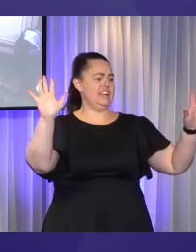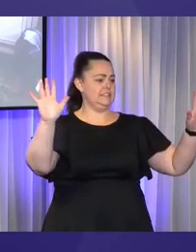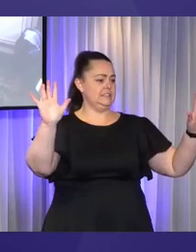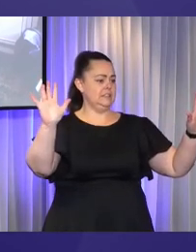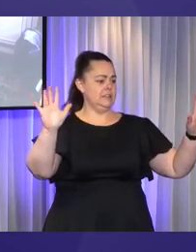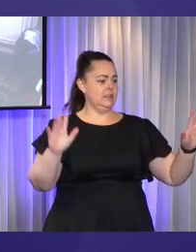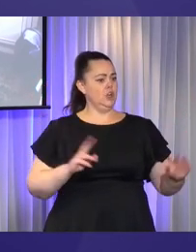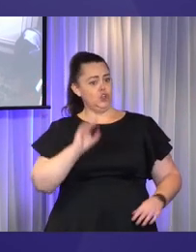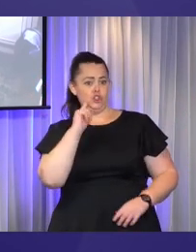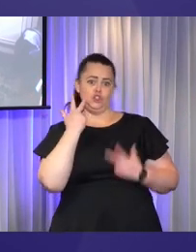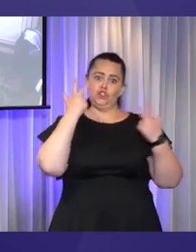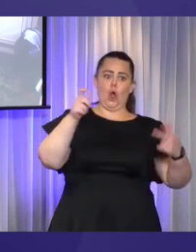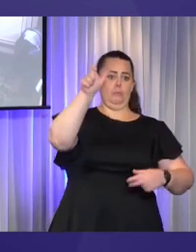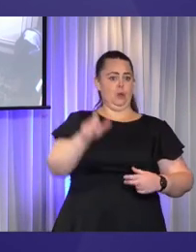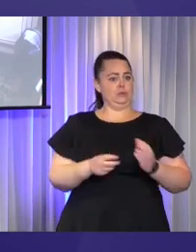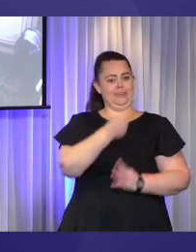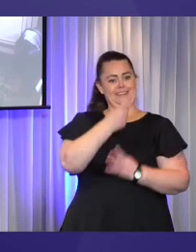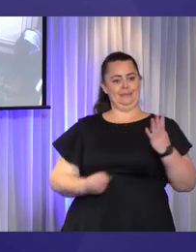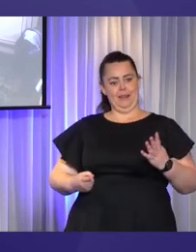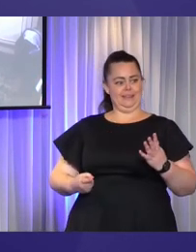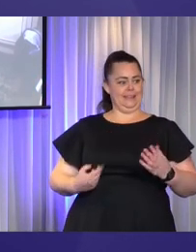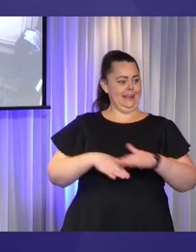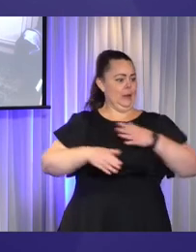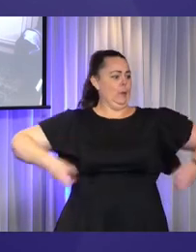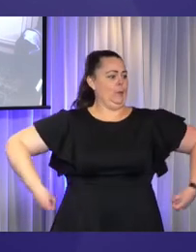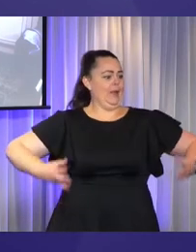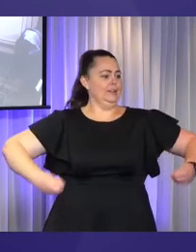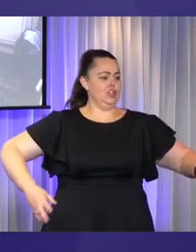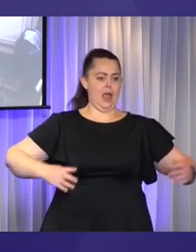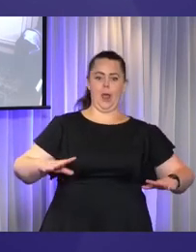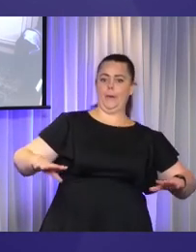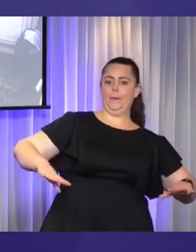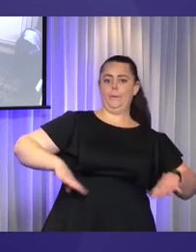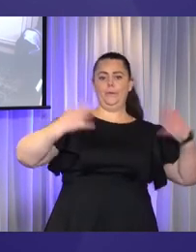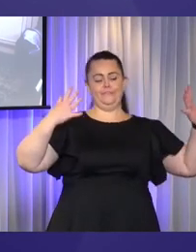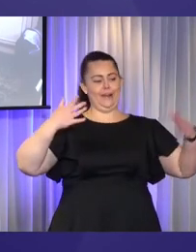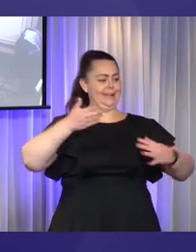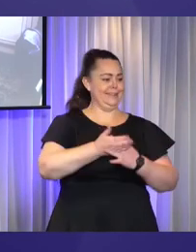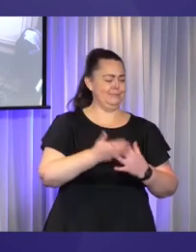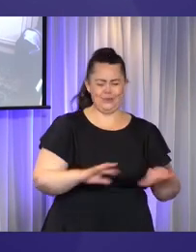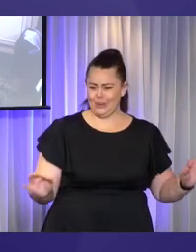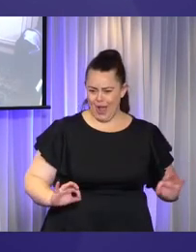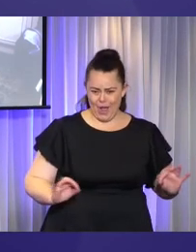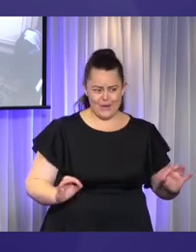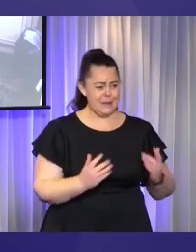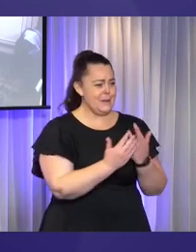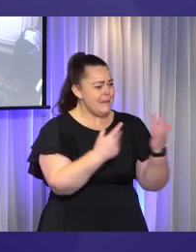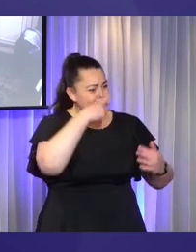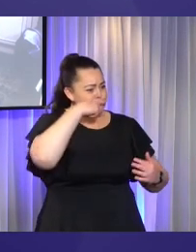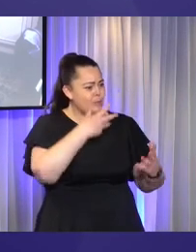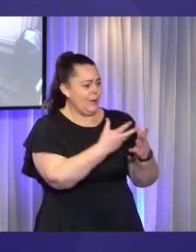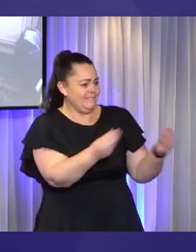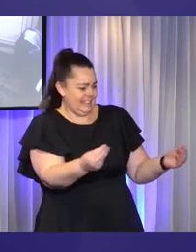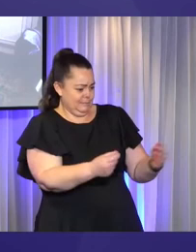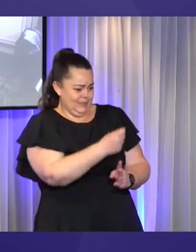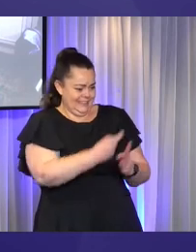really willing to be brave enough to disclose, then they're likely to go without supports and services